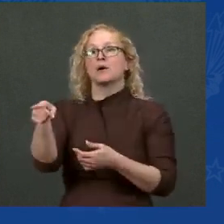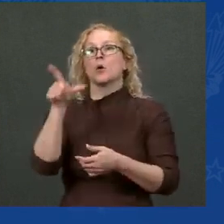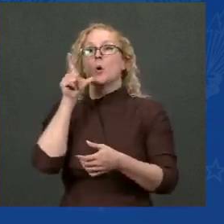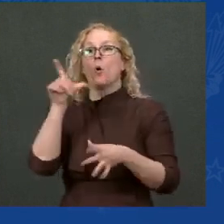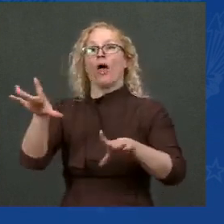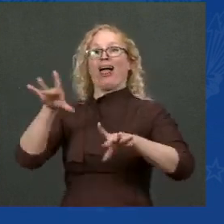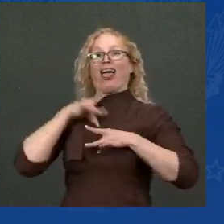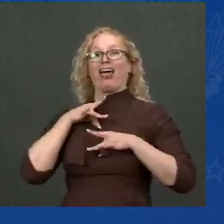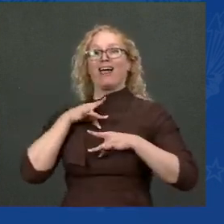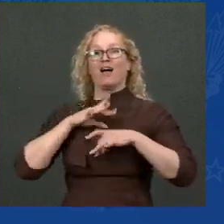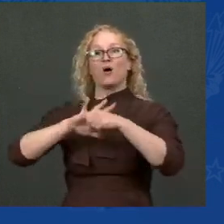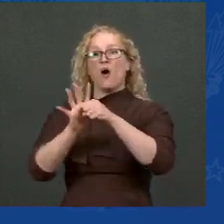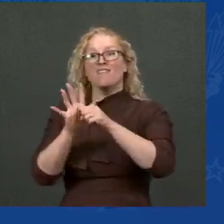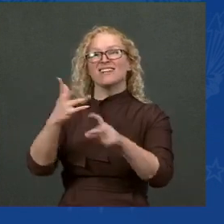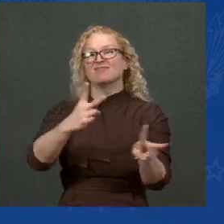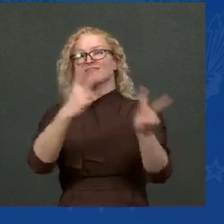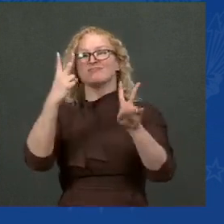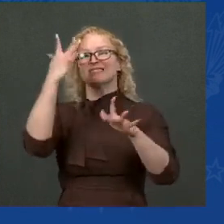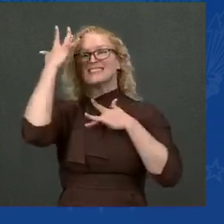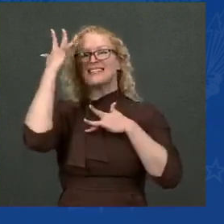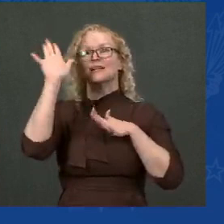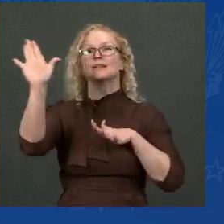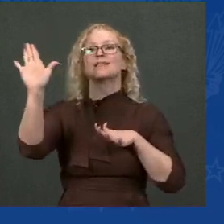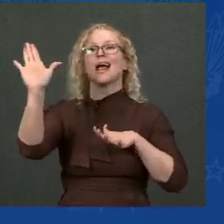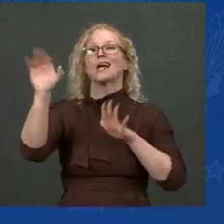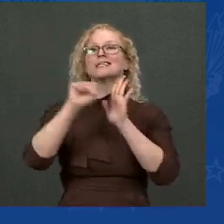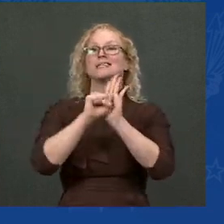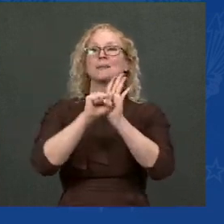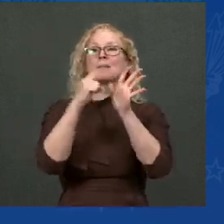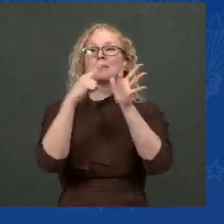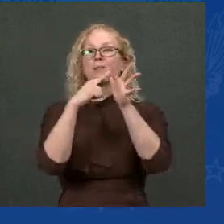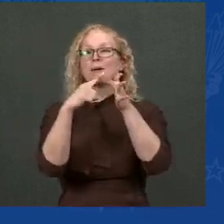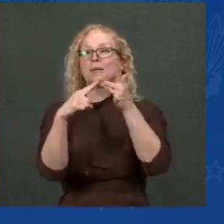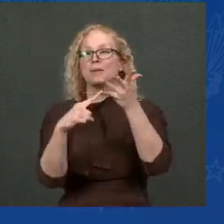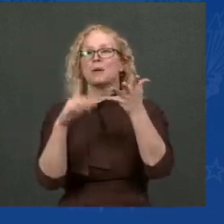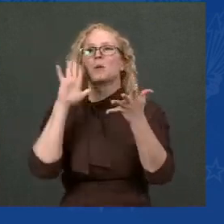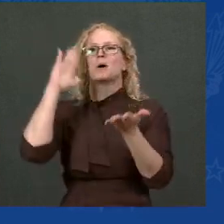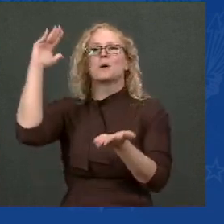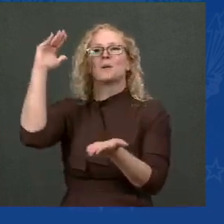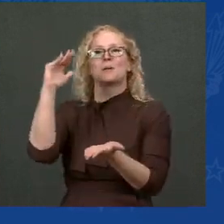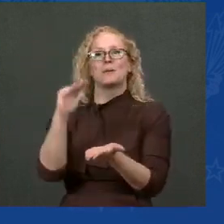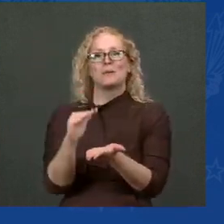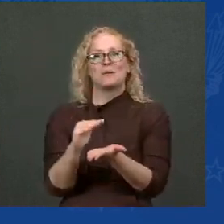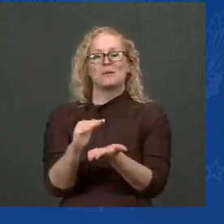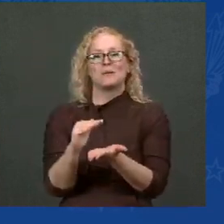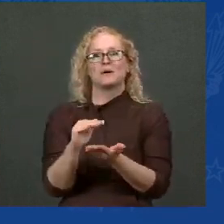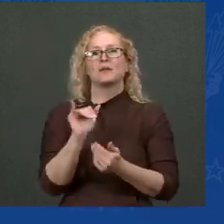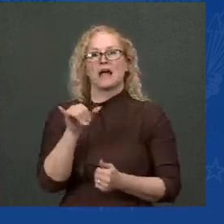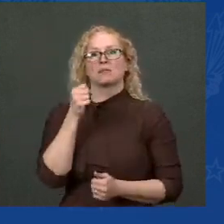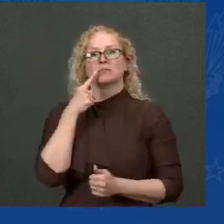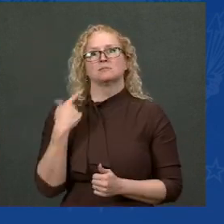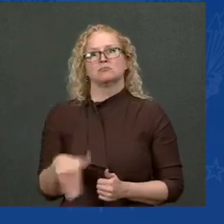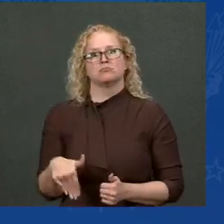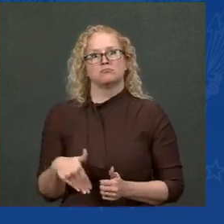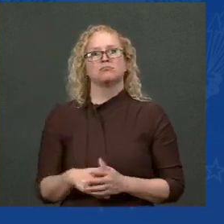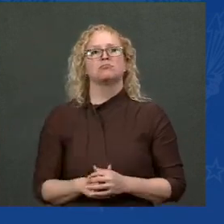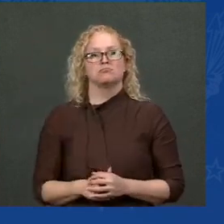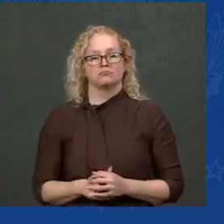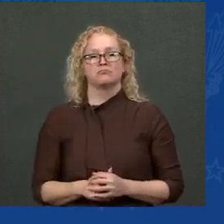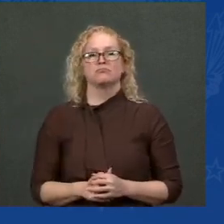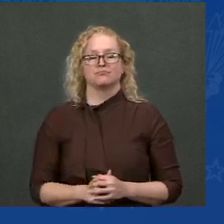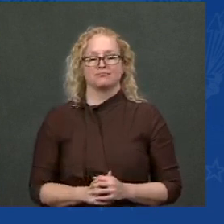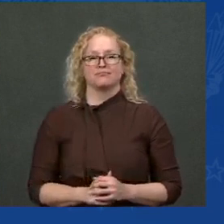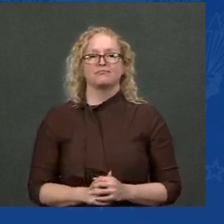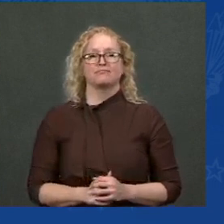in our toolbox to protect people from the worst outcomes of COVID. But, look, it's important to remember, we need to